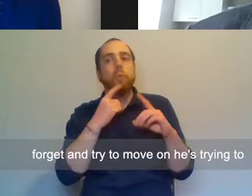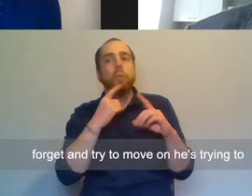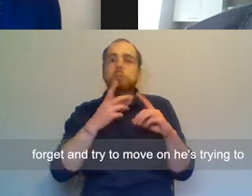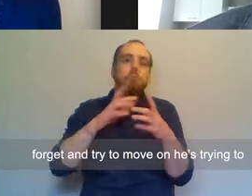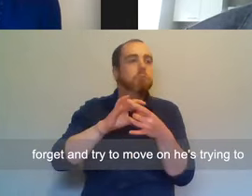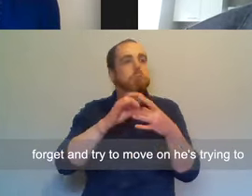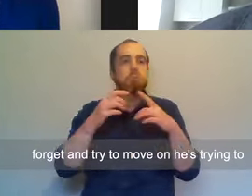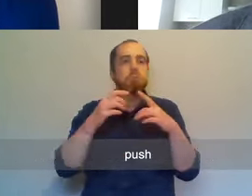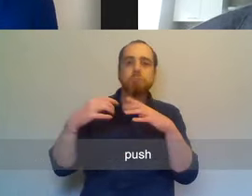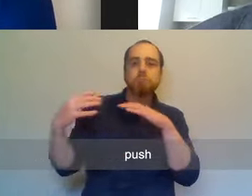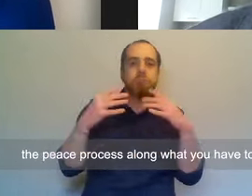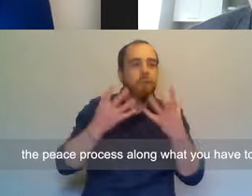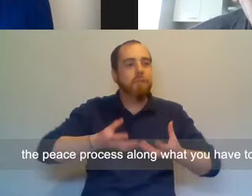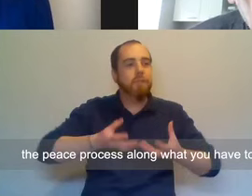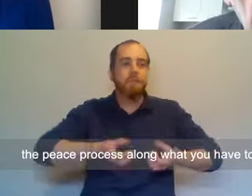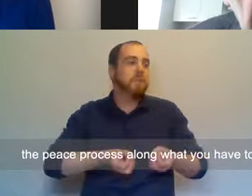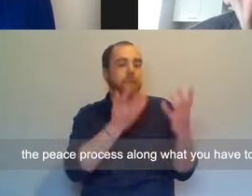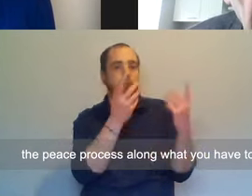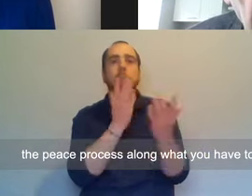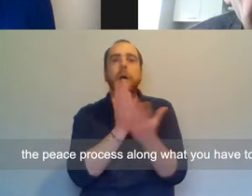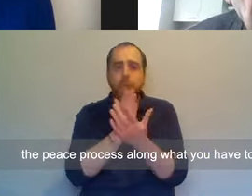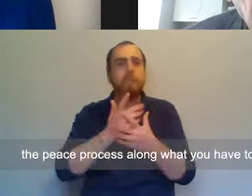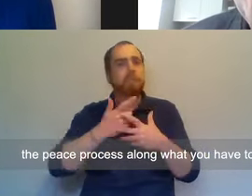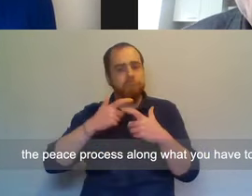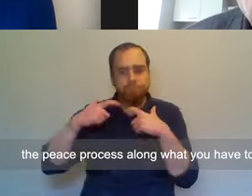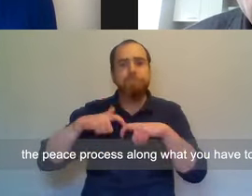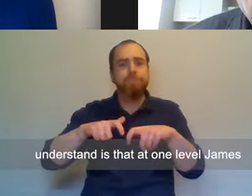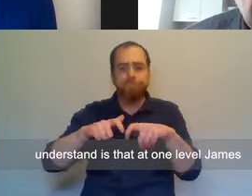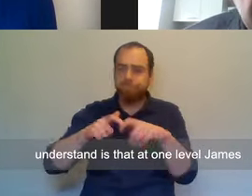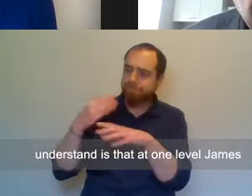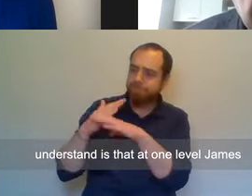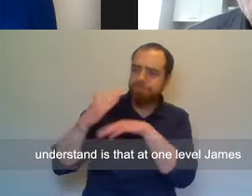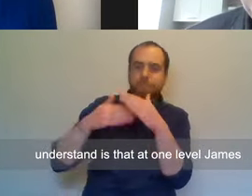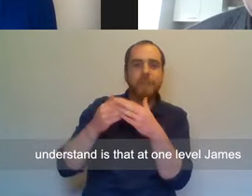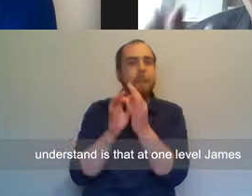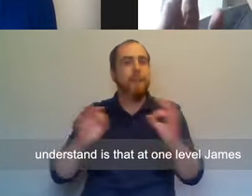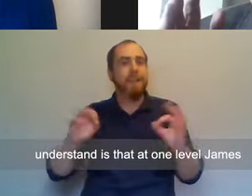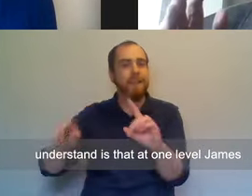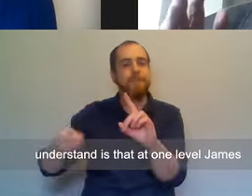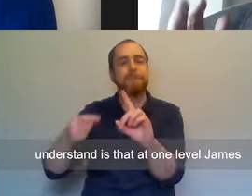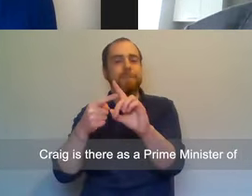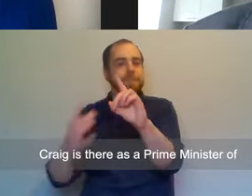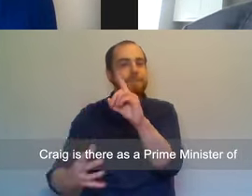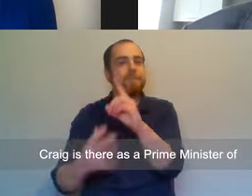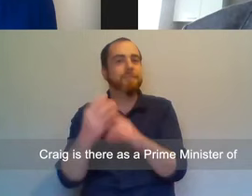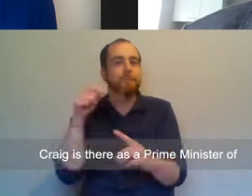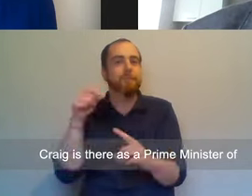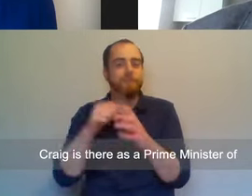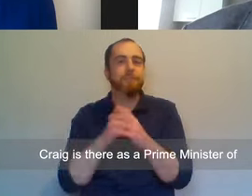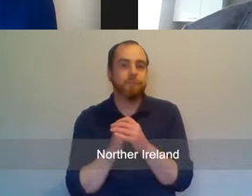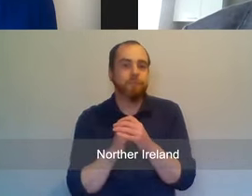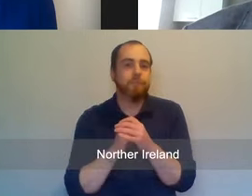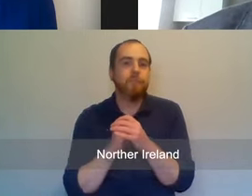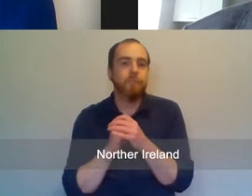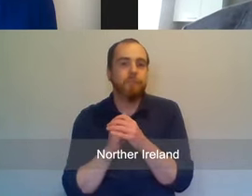and forget and try to move on. He's trying to push the peace process along. What you have to understand is that on one level, James Craig is there as the